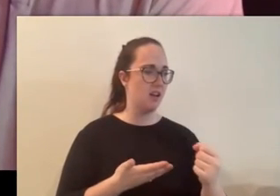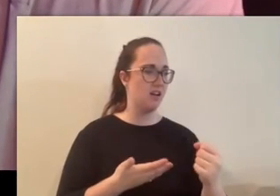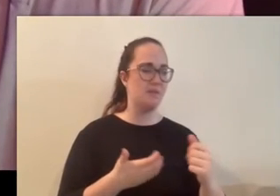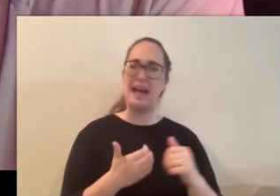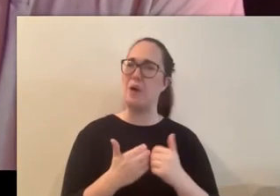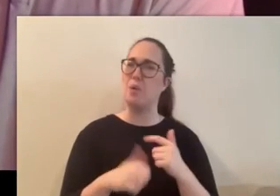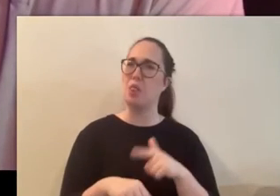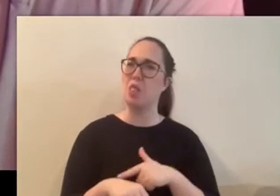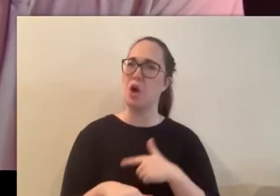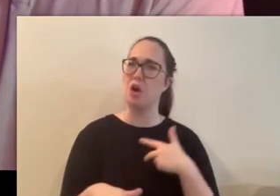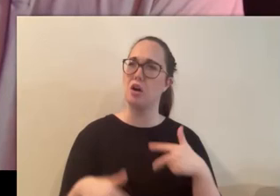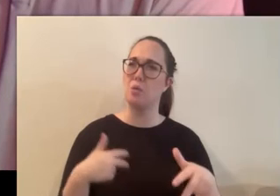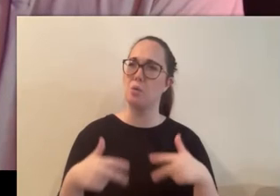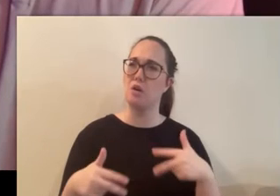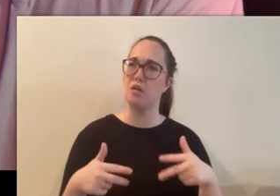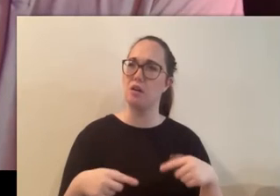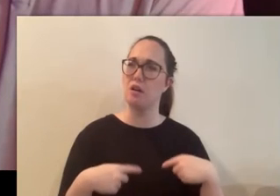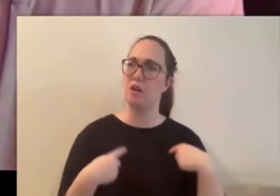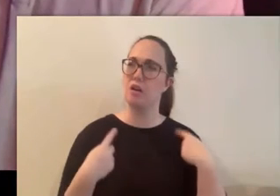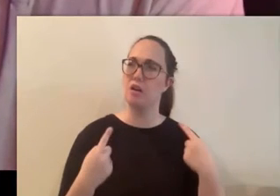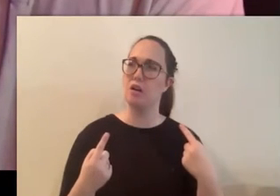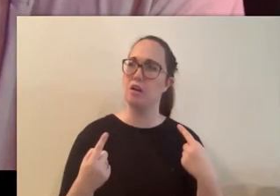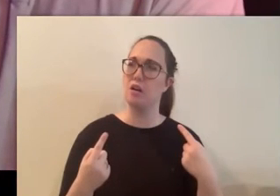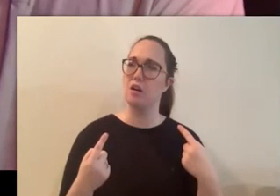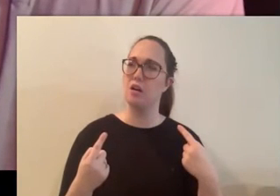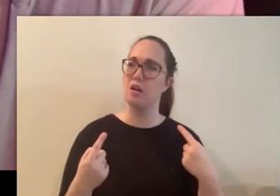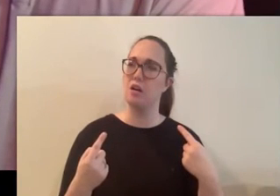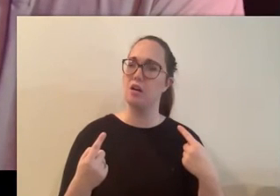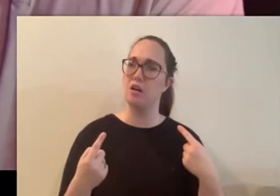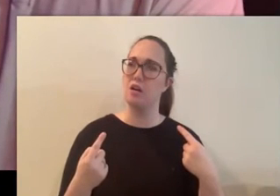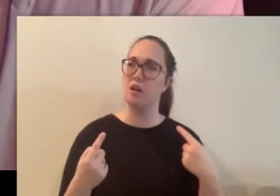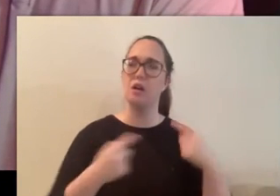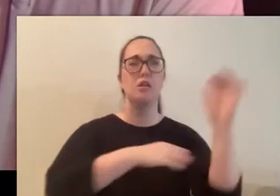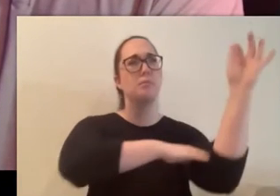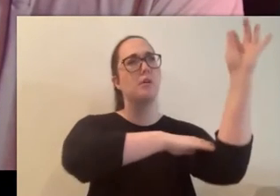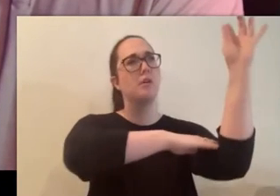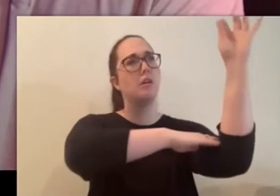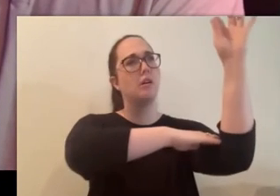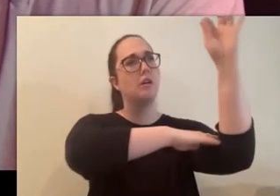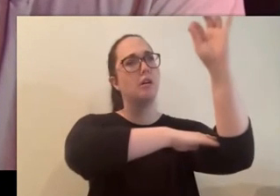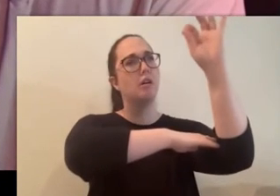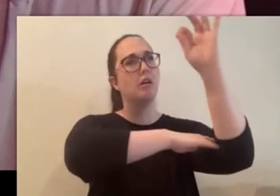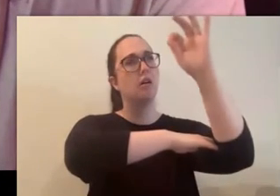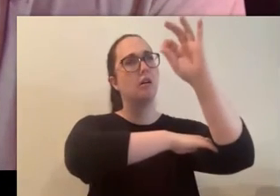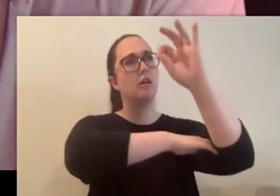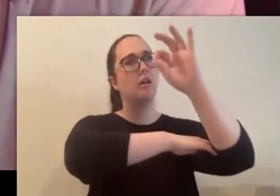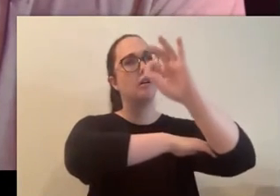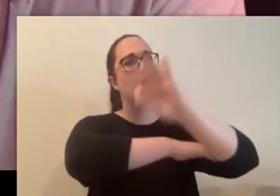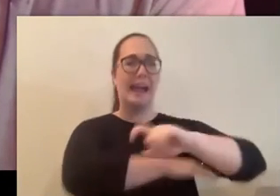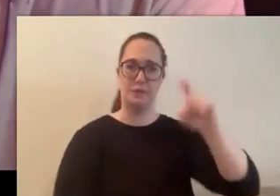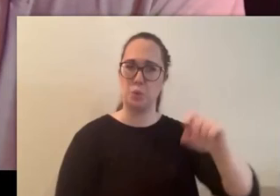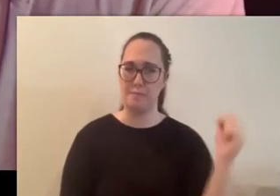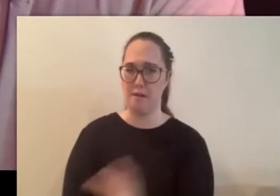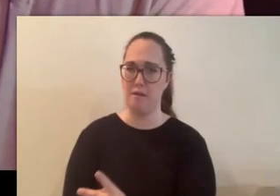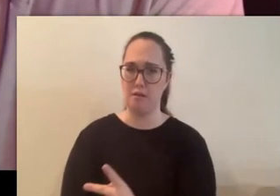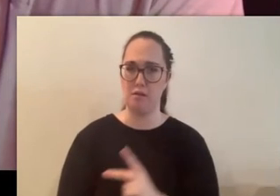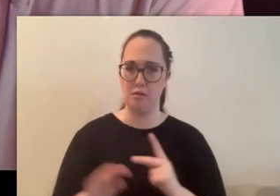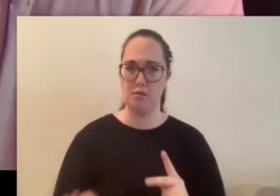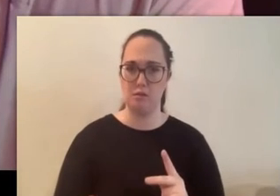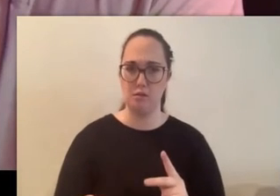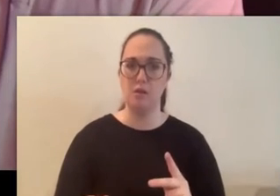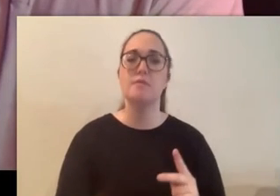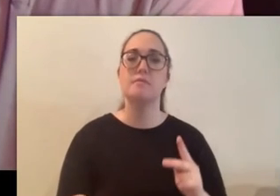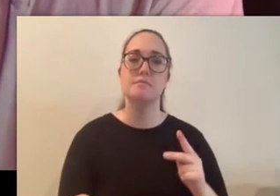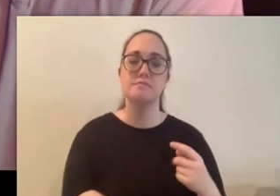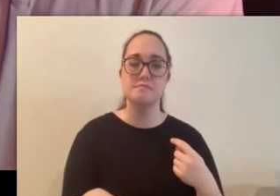oh dang the daylight starting to leave i gotta get back i felt as if the whole